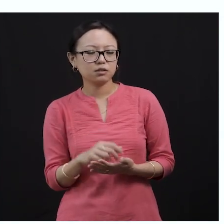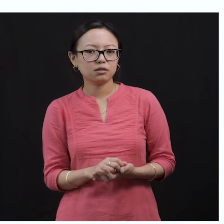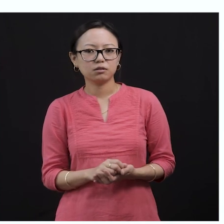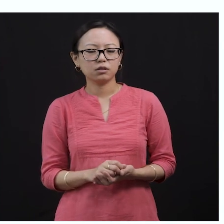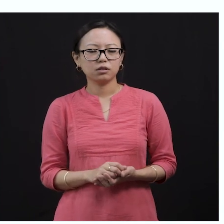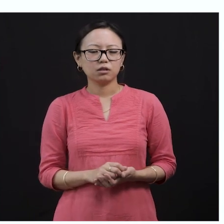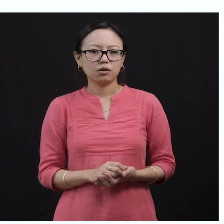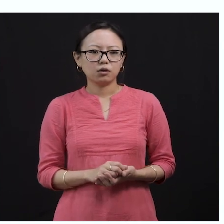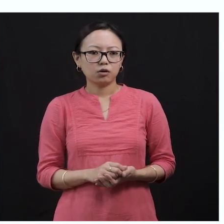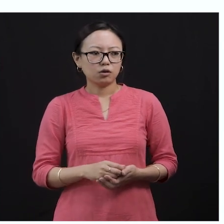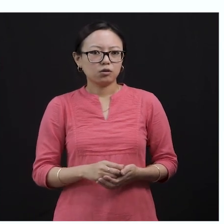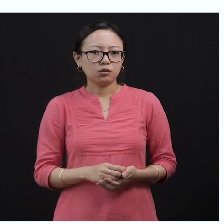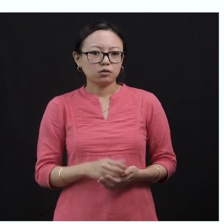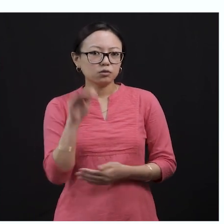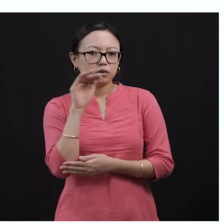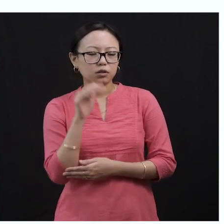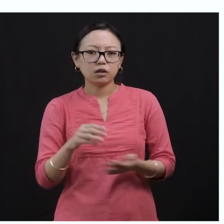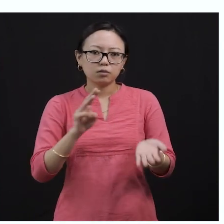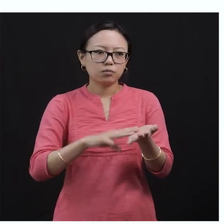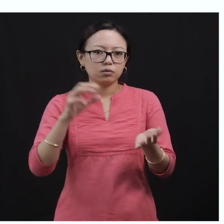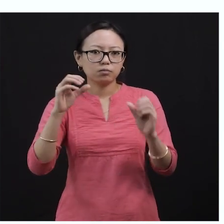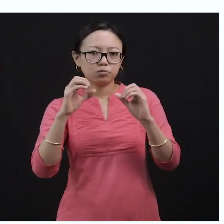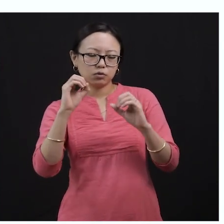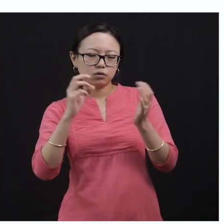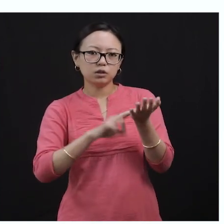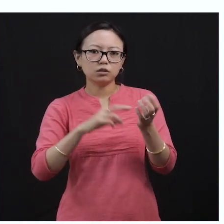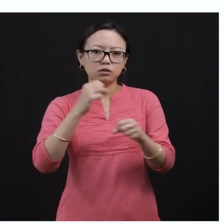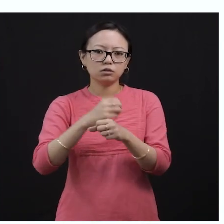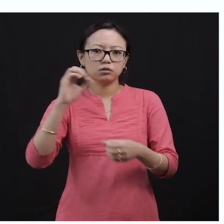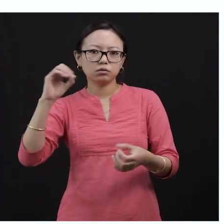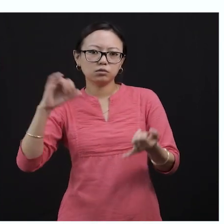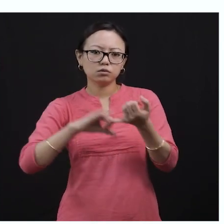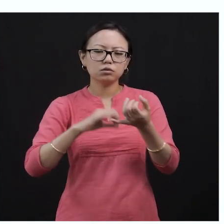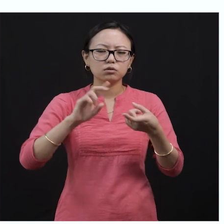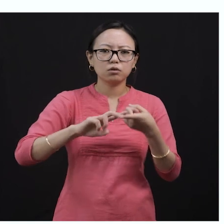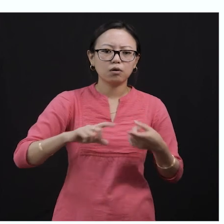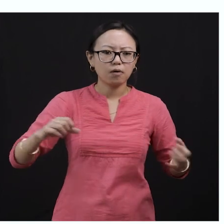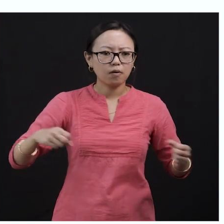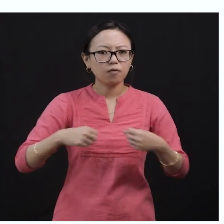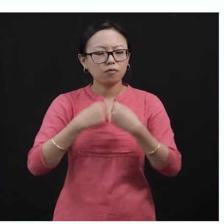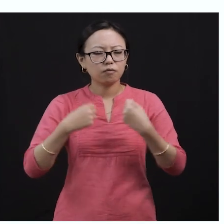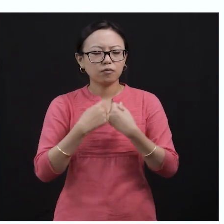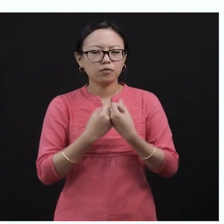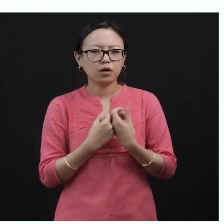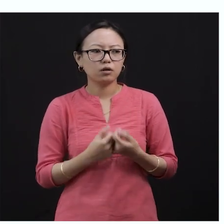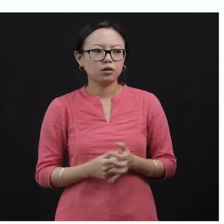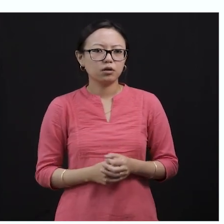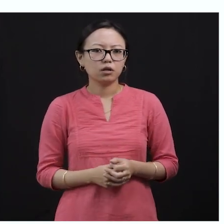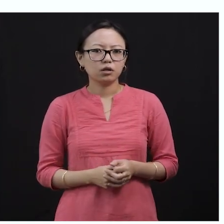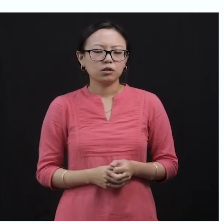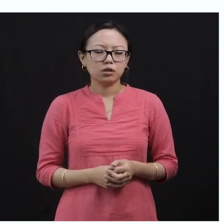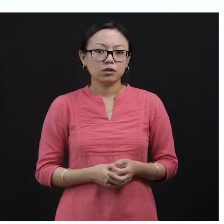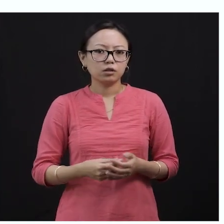something, isn't it? So when these two creatures, the mangoes and the cobra, start fighting, we are also going to see some